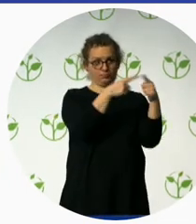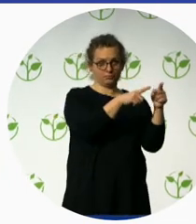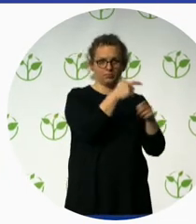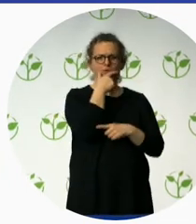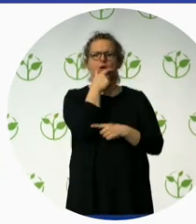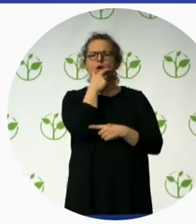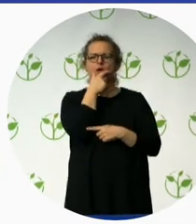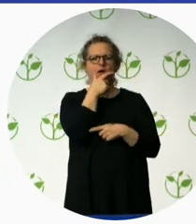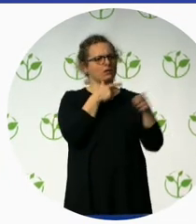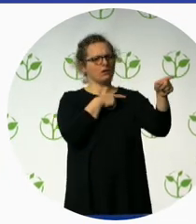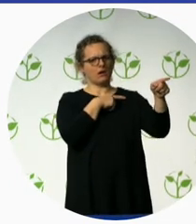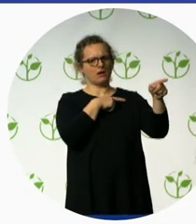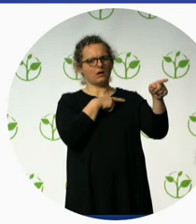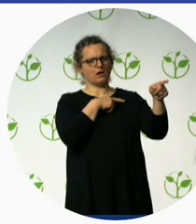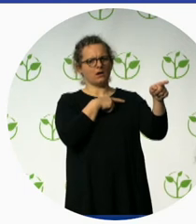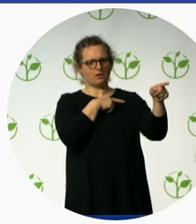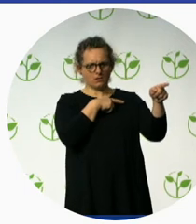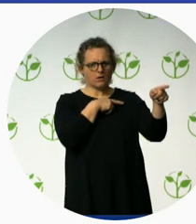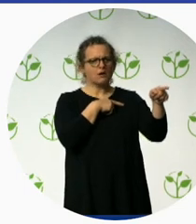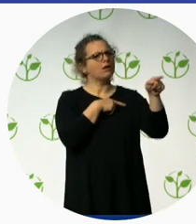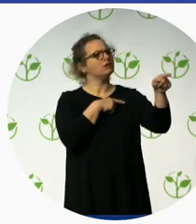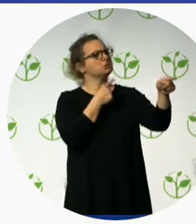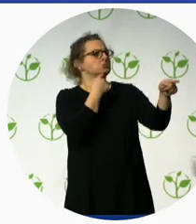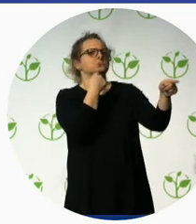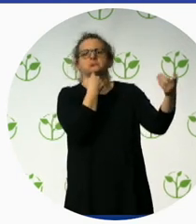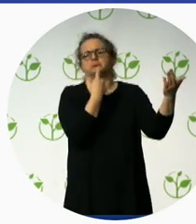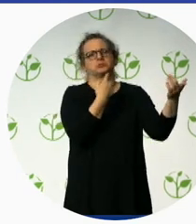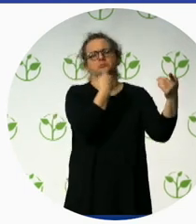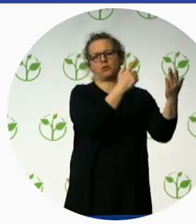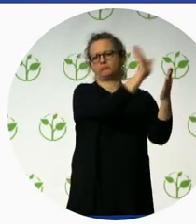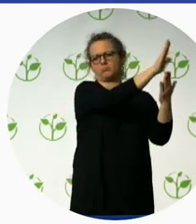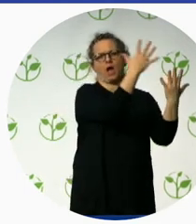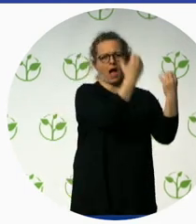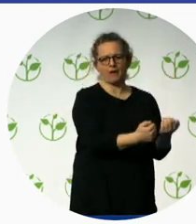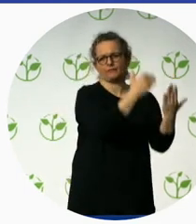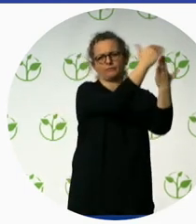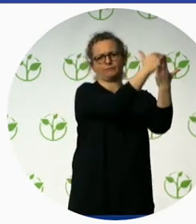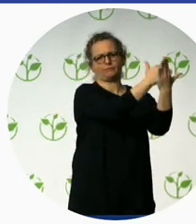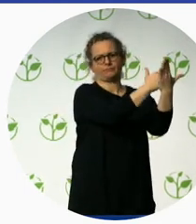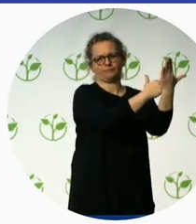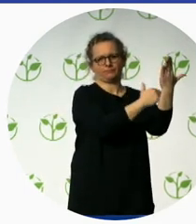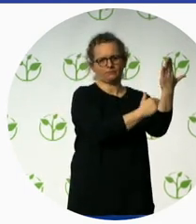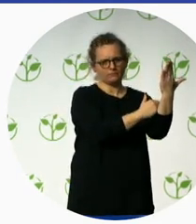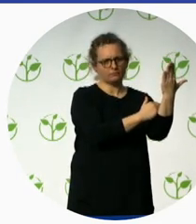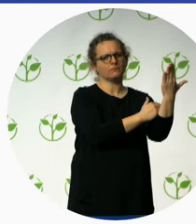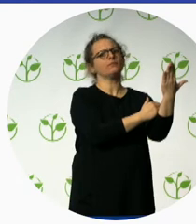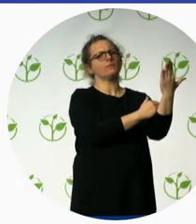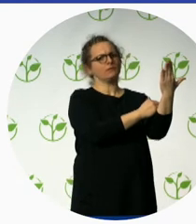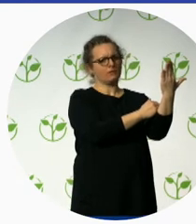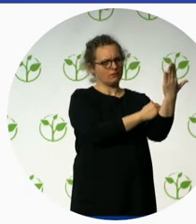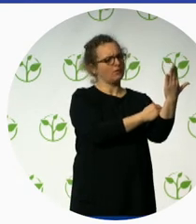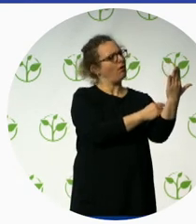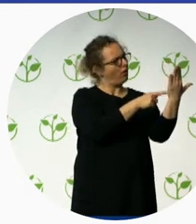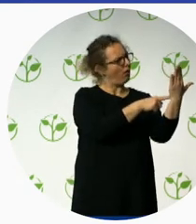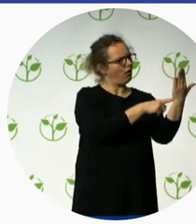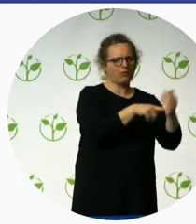more guests. And that's really two big different ways to thinking and working with it. So I think we need to start seeing all